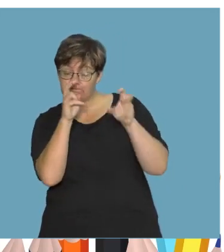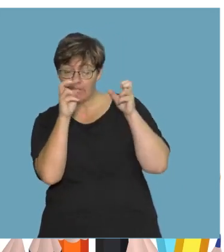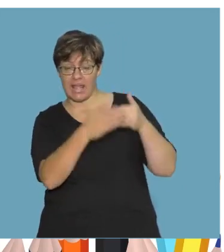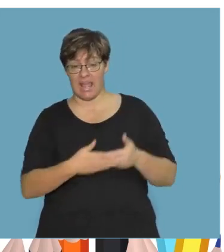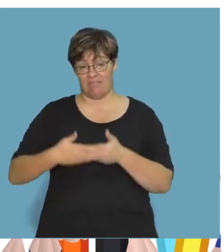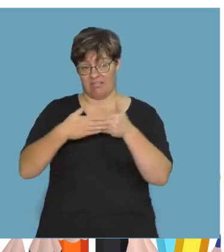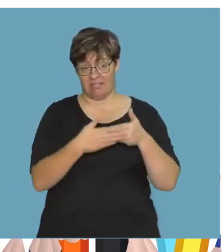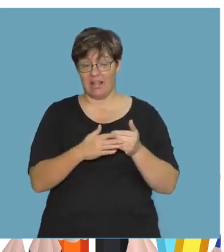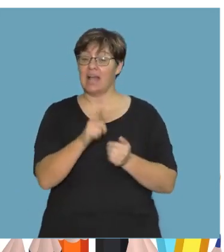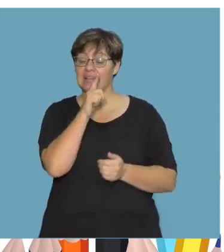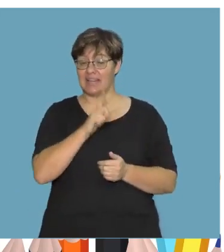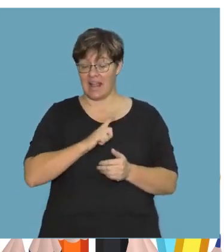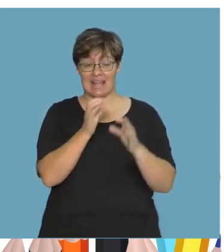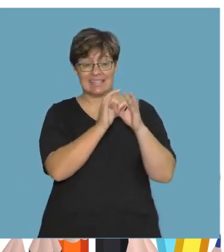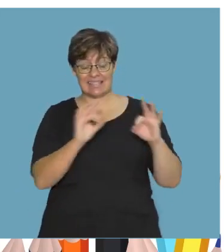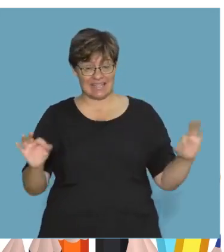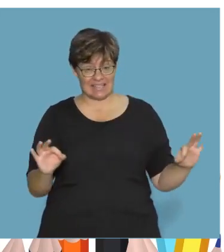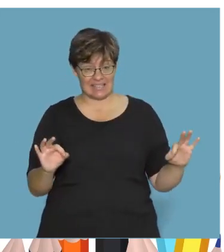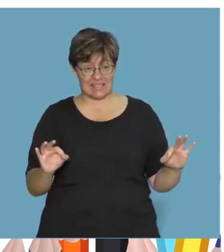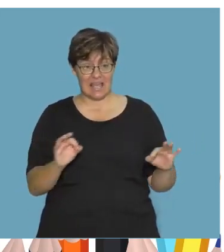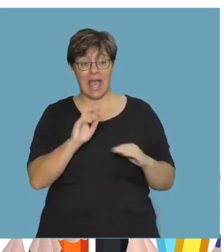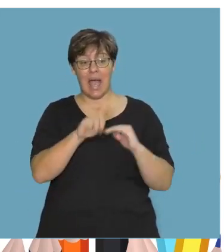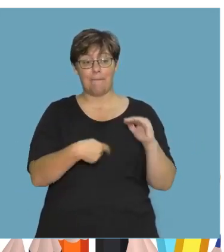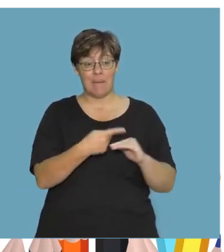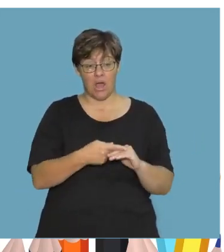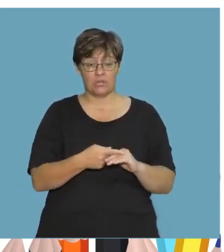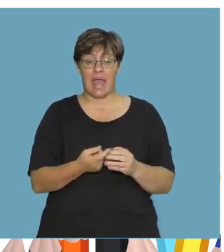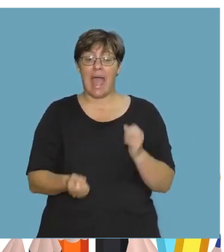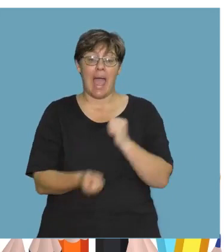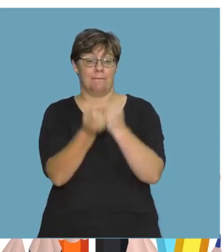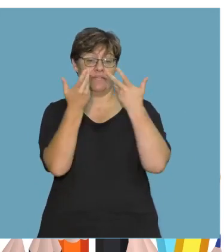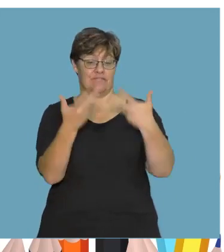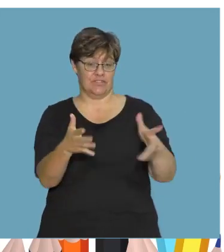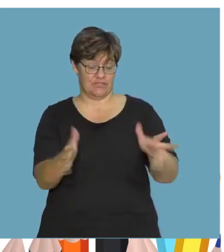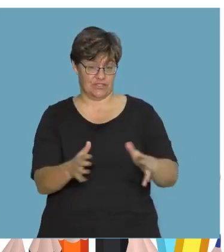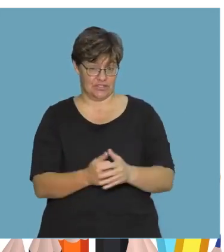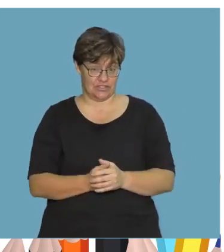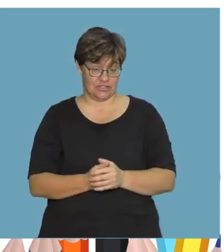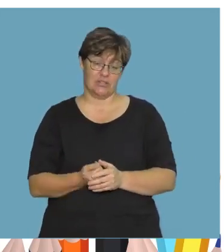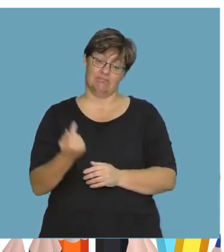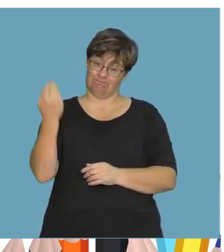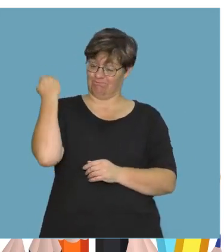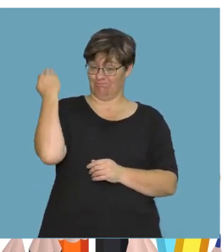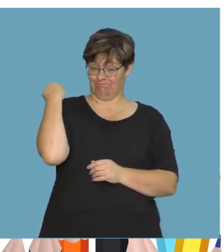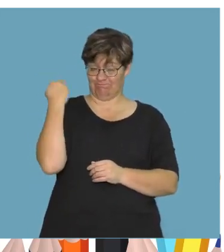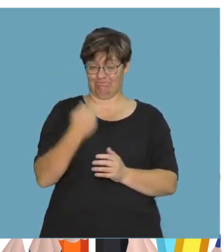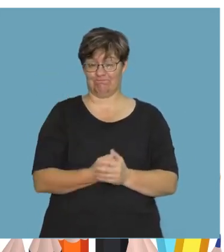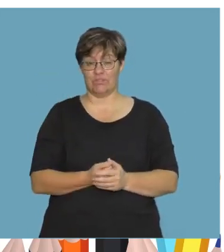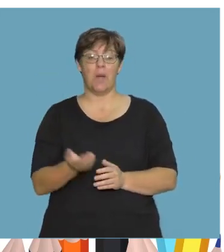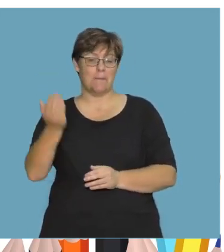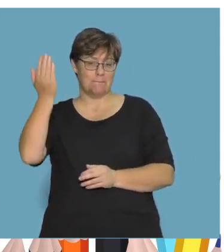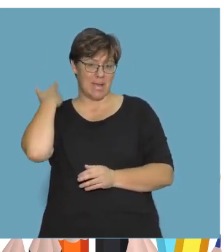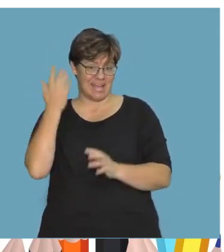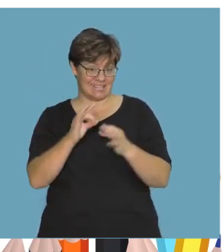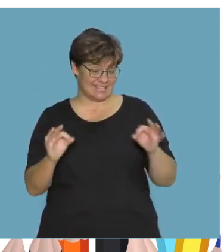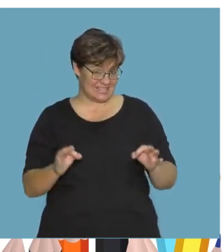which sentences are about things that have already happened. You need to spot the past tense. Do you think you can do that?